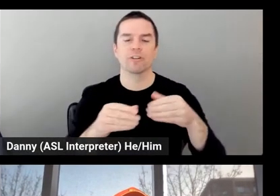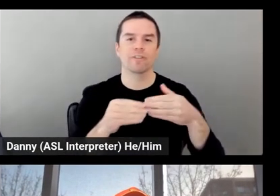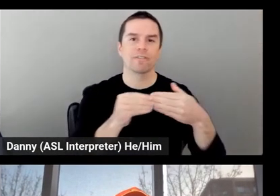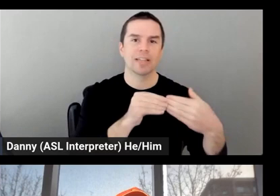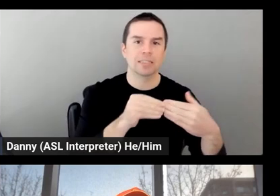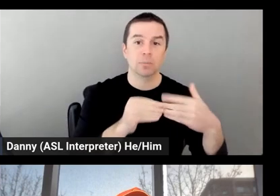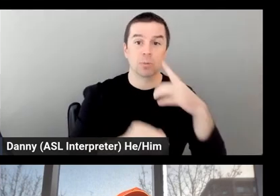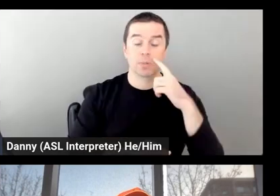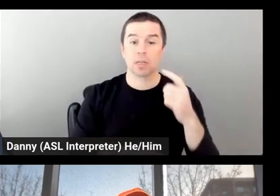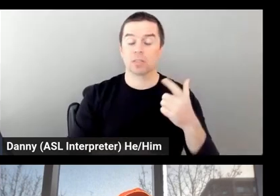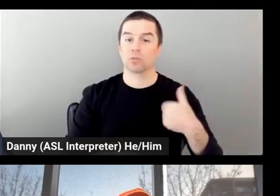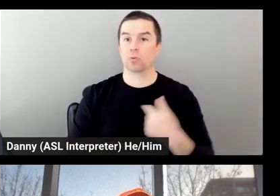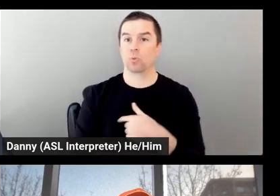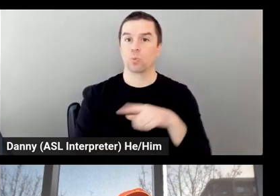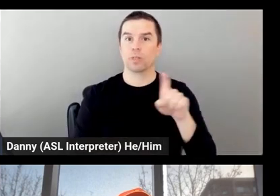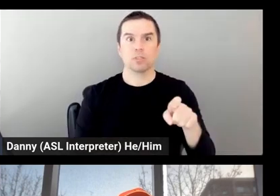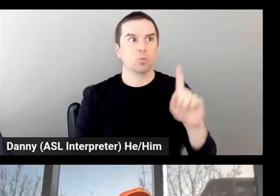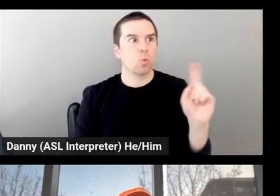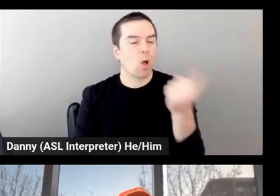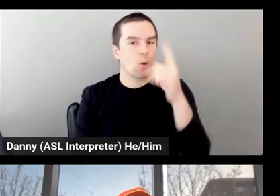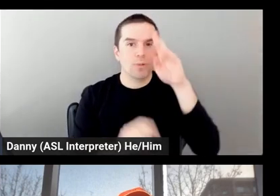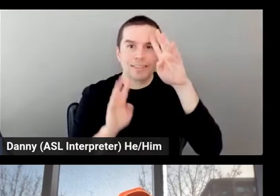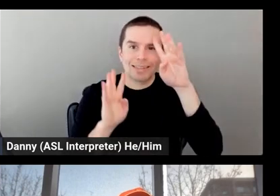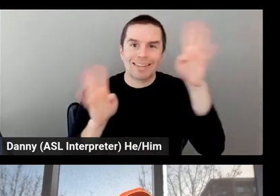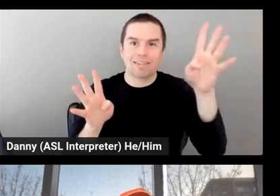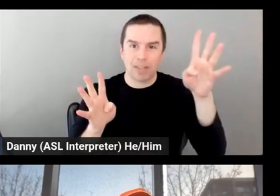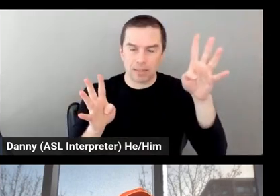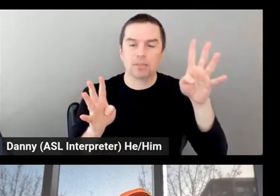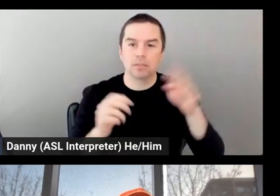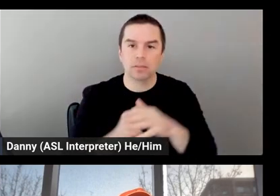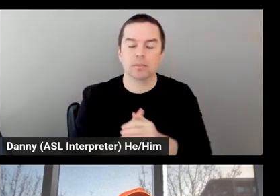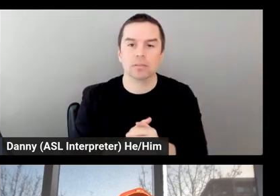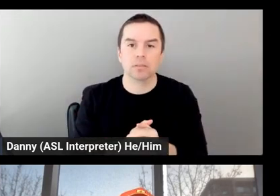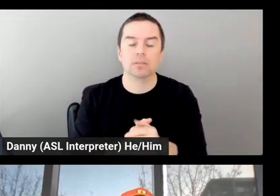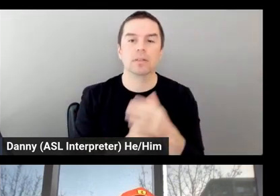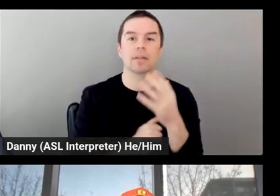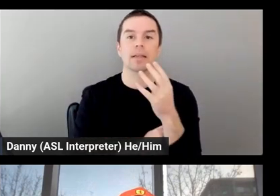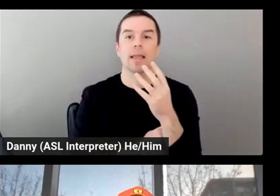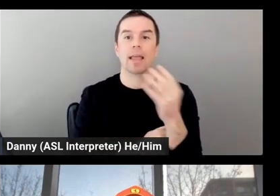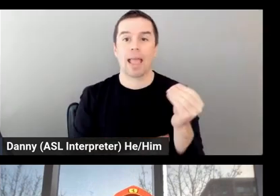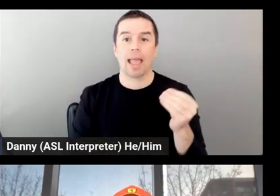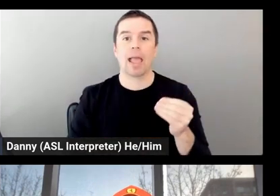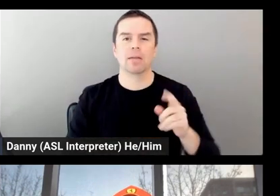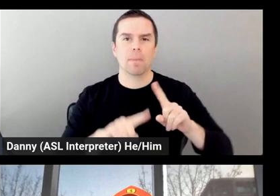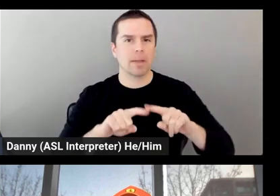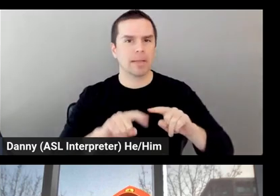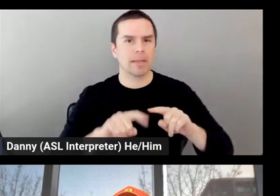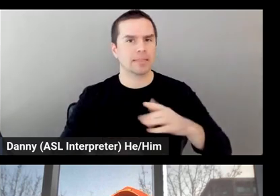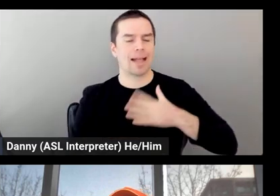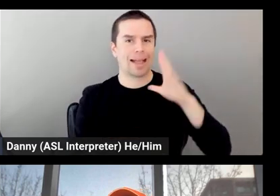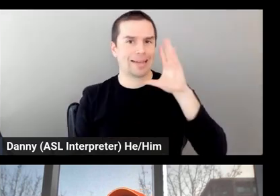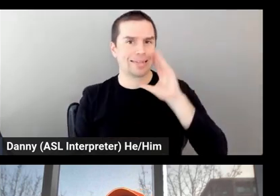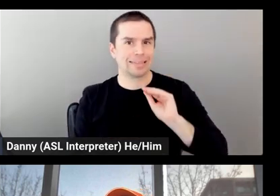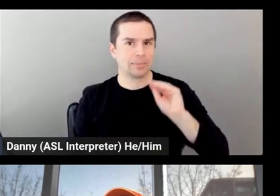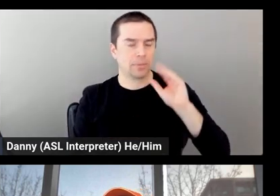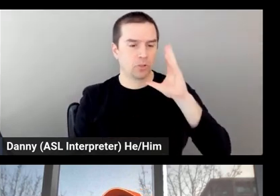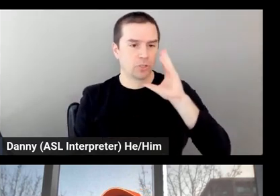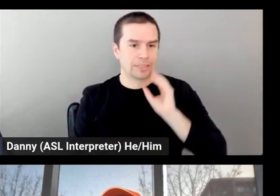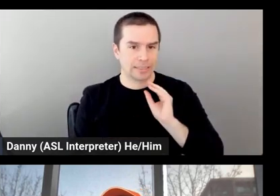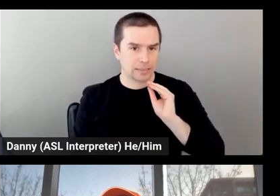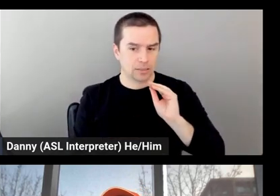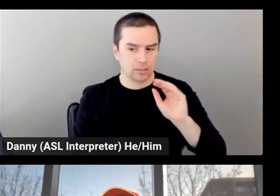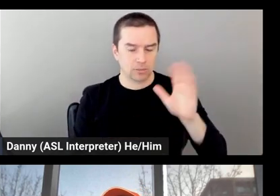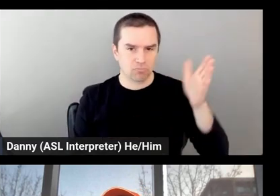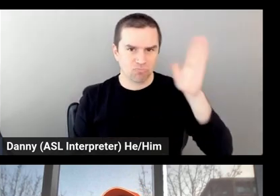always innovate. And I mean, also based on my experience coming from this